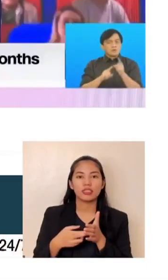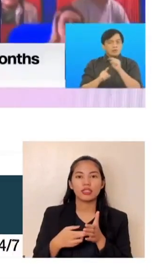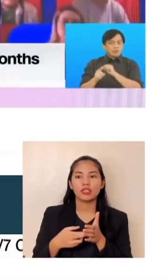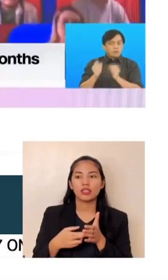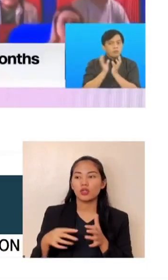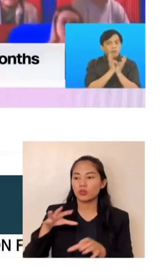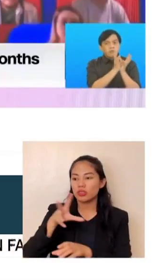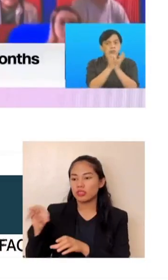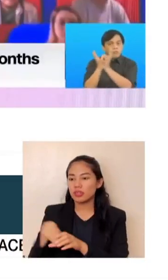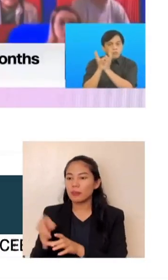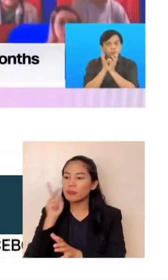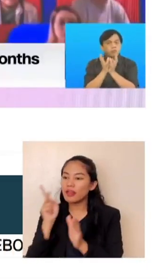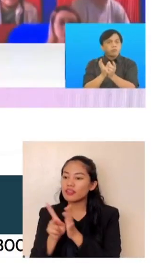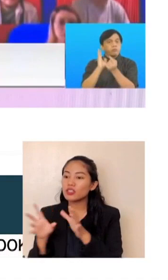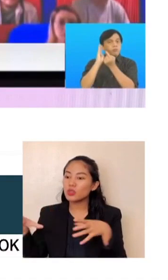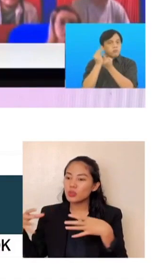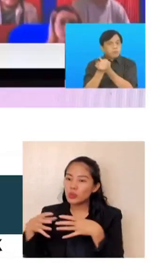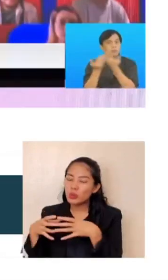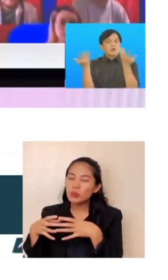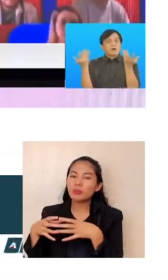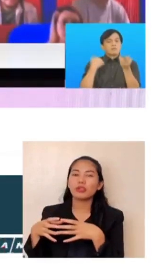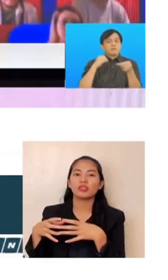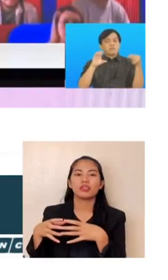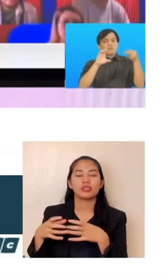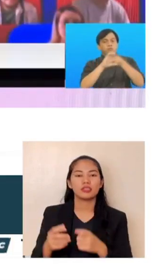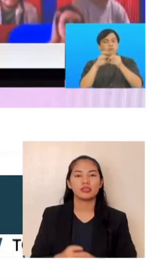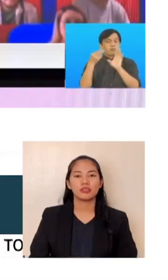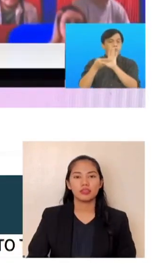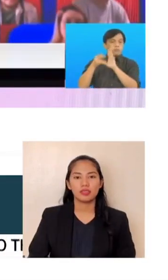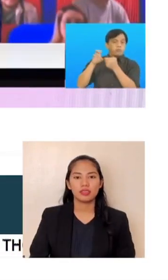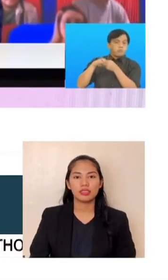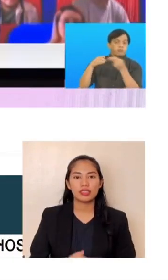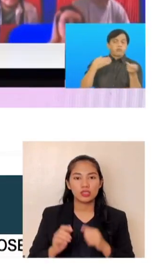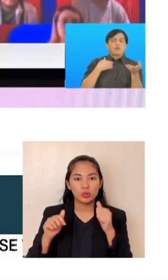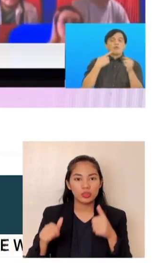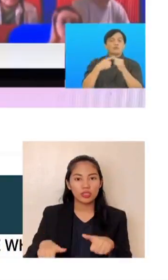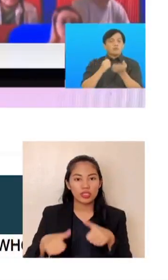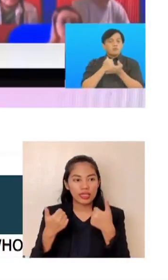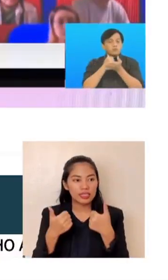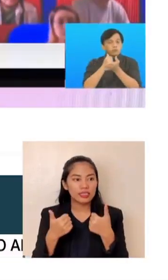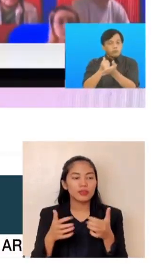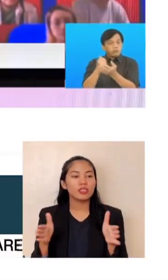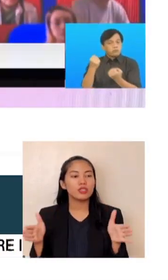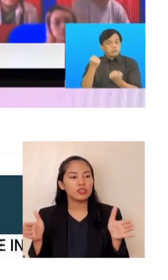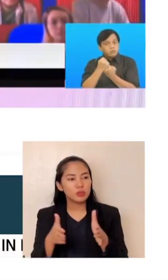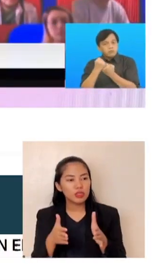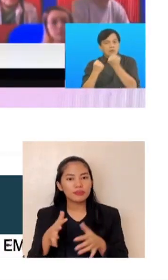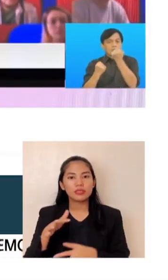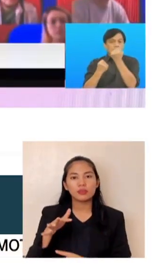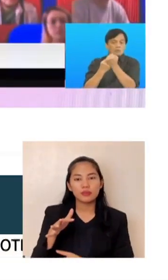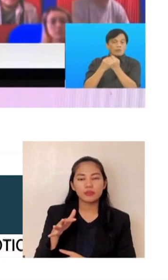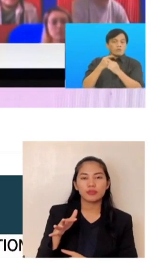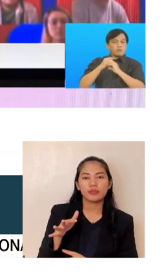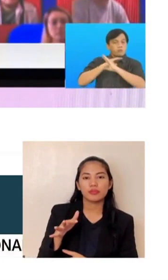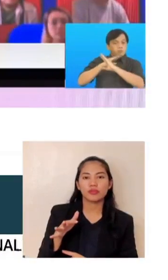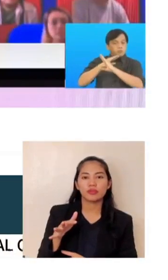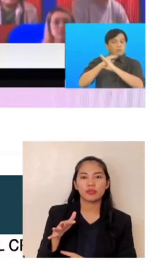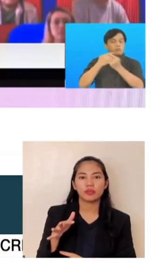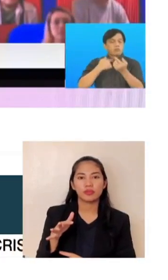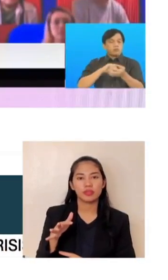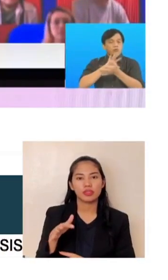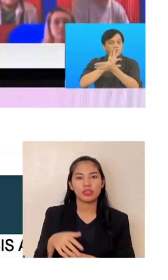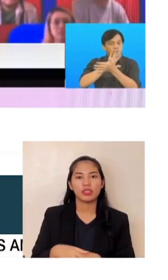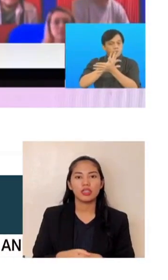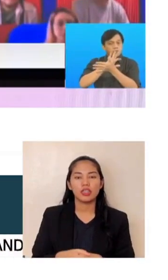requires a shirt that will challenge the small, medium, and the relatively well-off